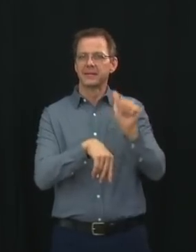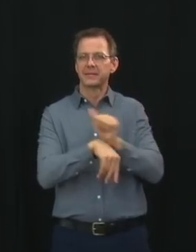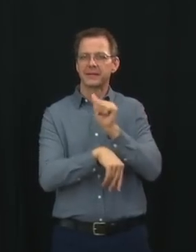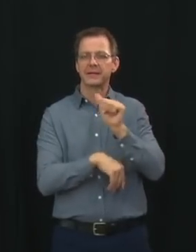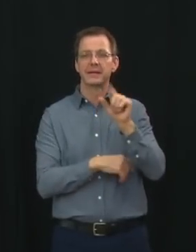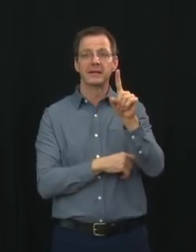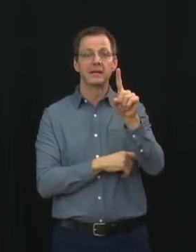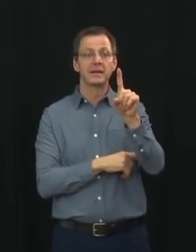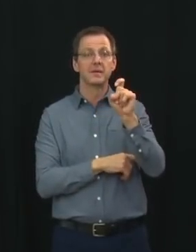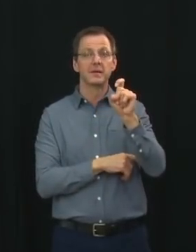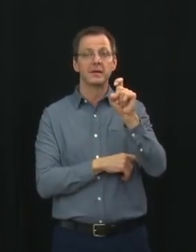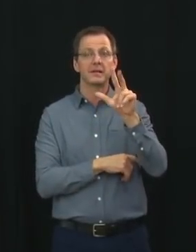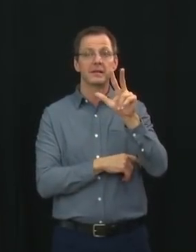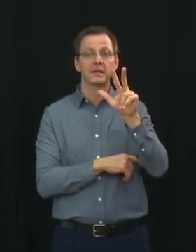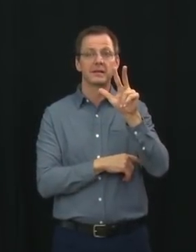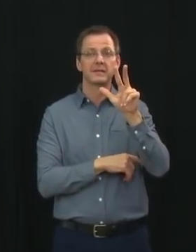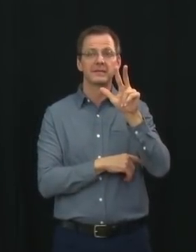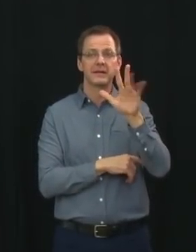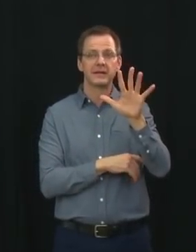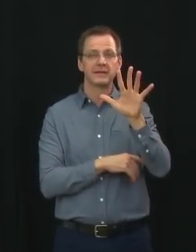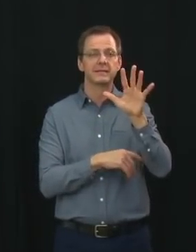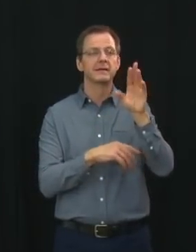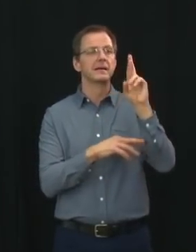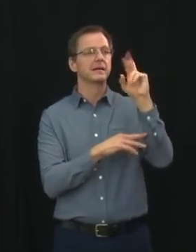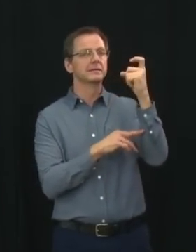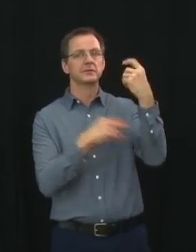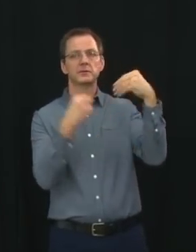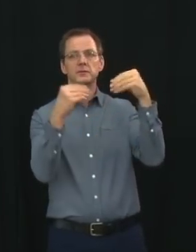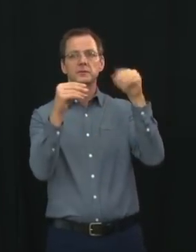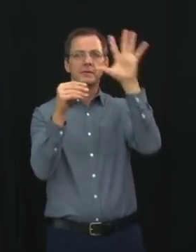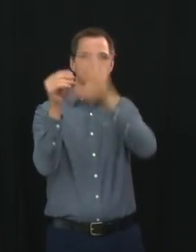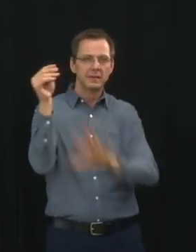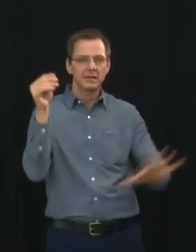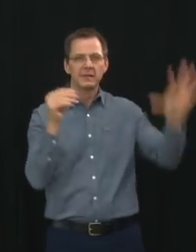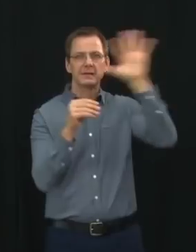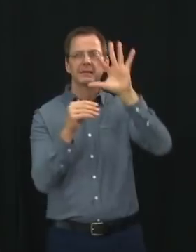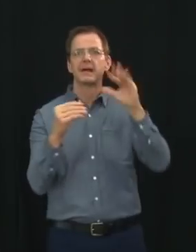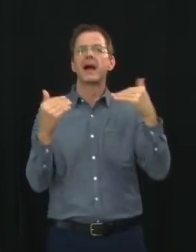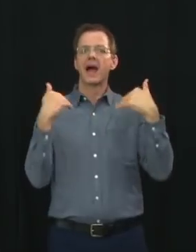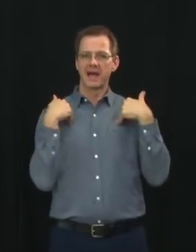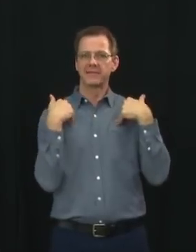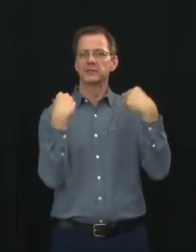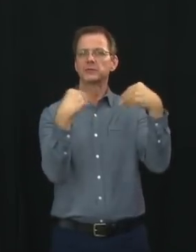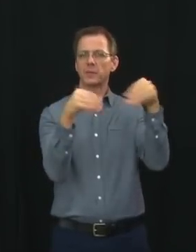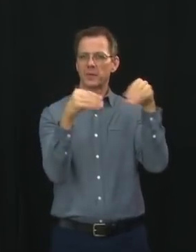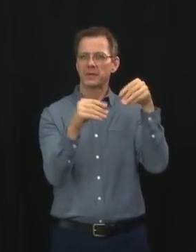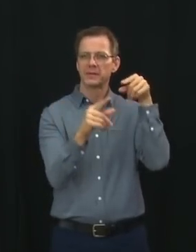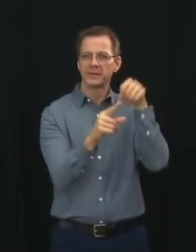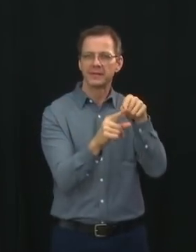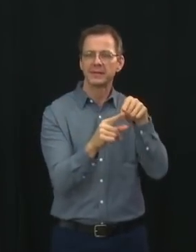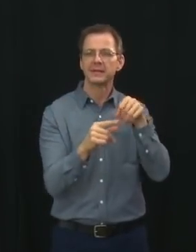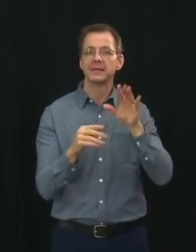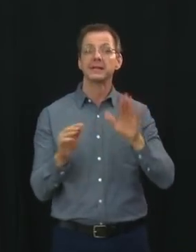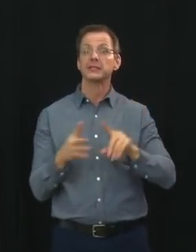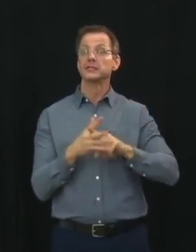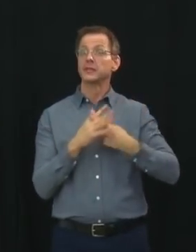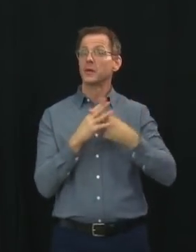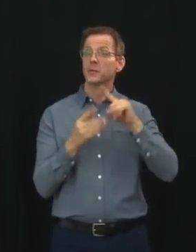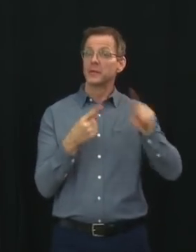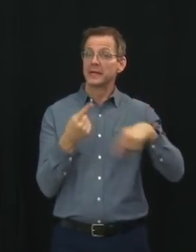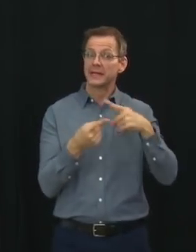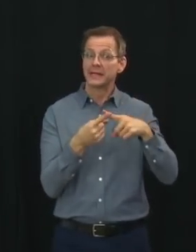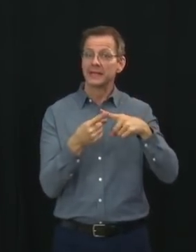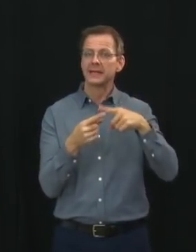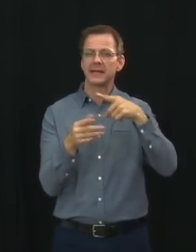pharmacy in Alberta will be able to order Paxlovid treatments to dispense Paxlovid to eligible Albertans who have met the clinical